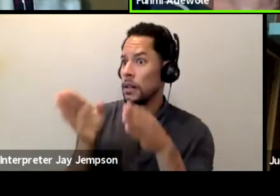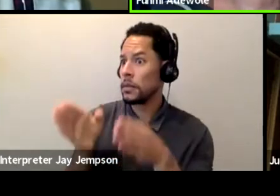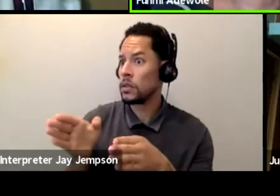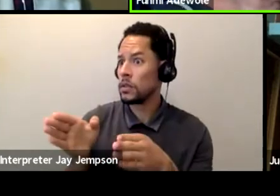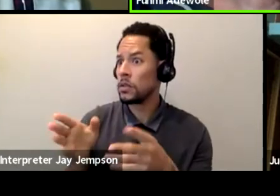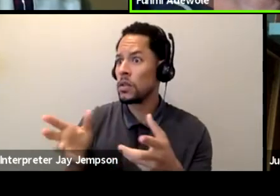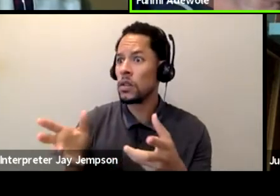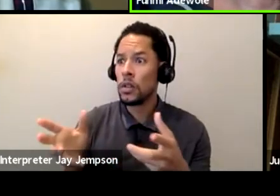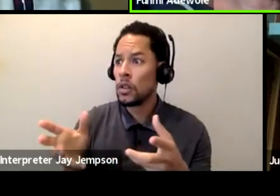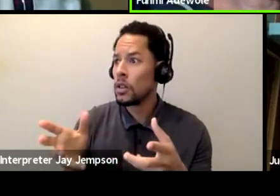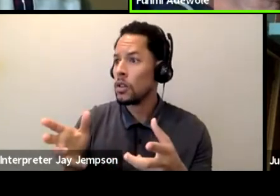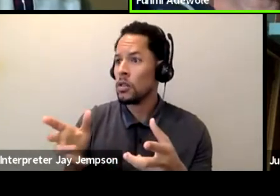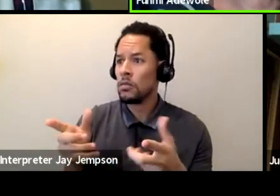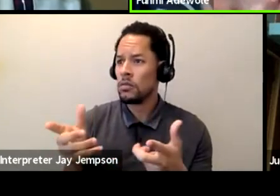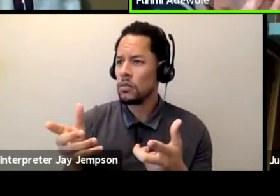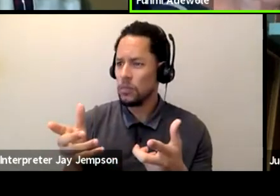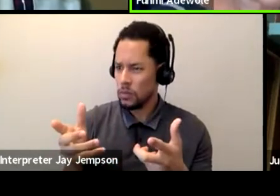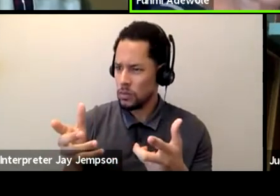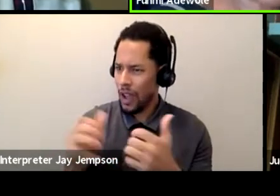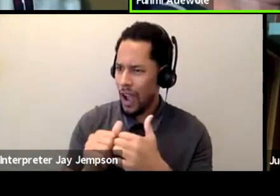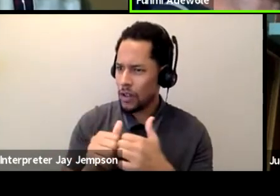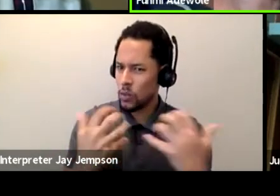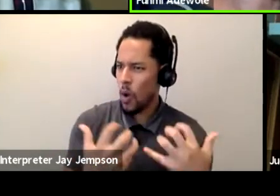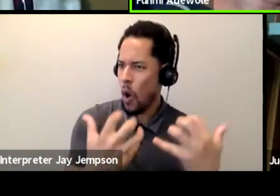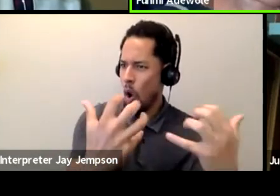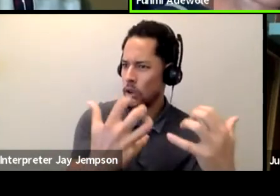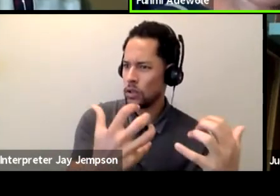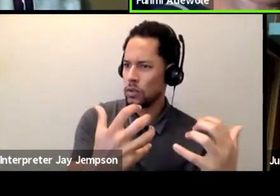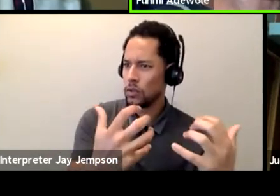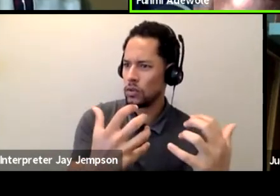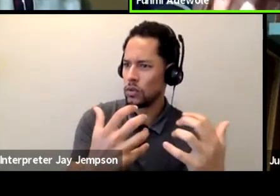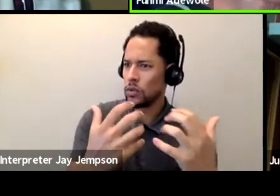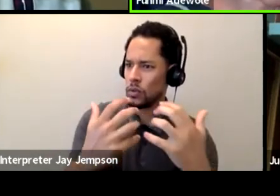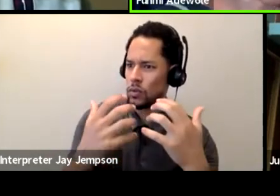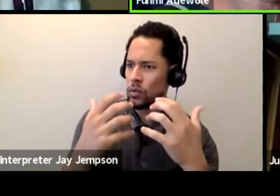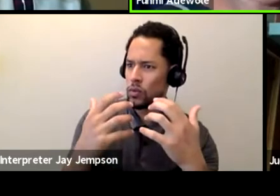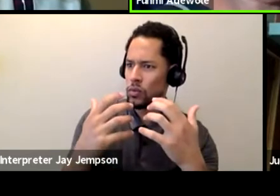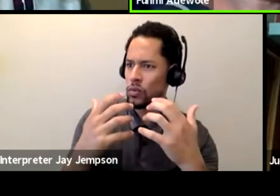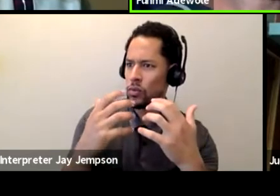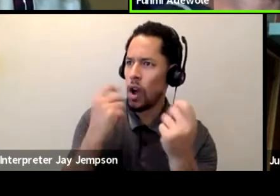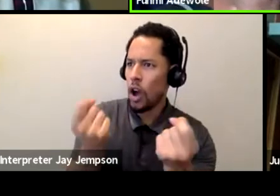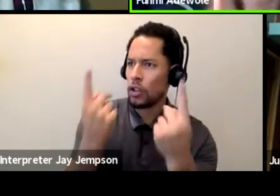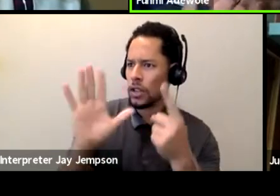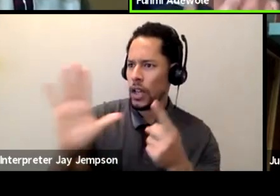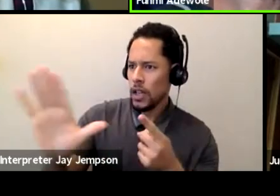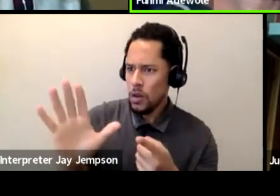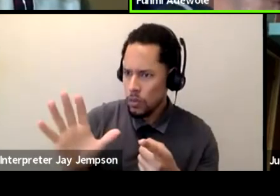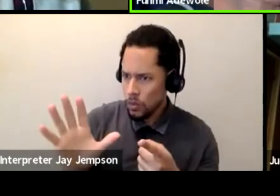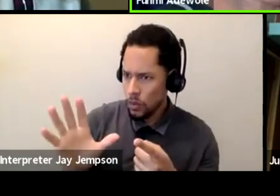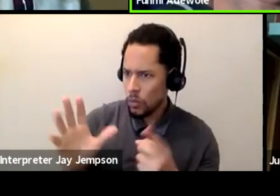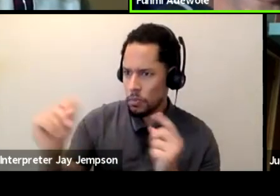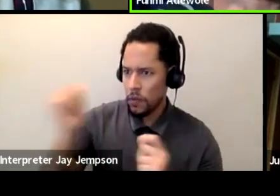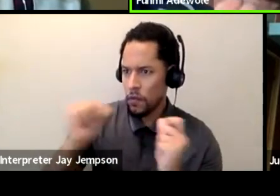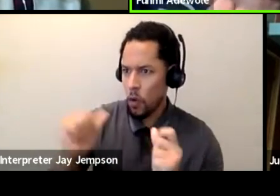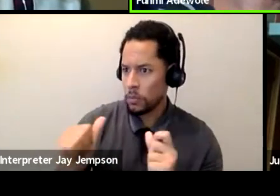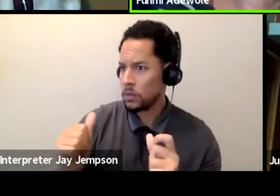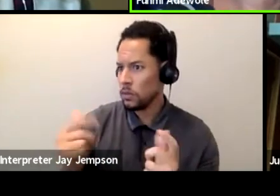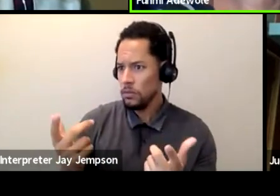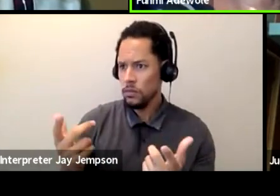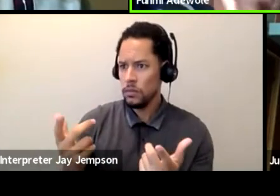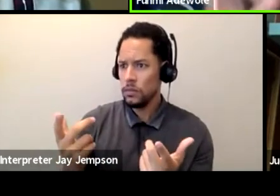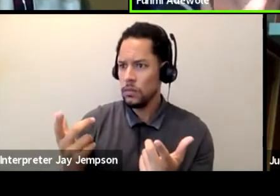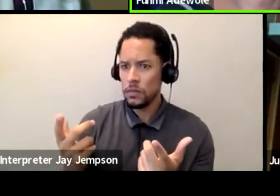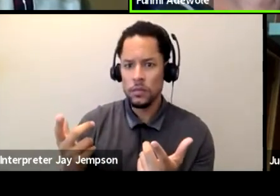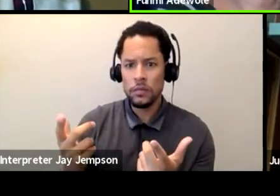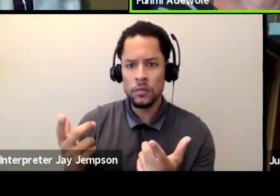its cultural renascences? Like people see the performance and they think home or they're using African perform, um, forms. So they want to